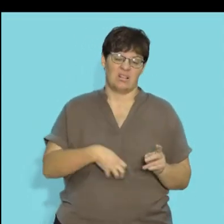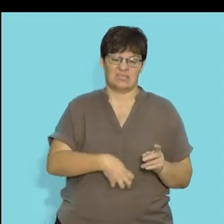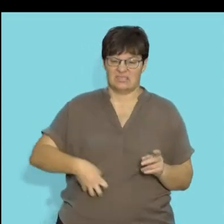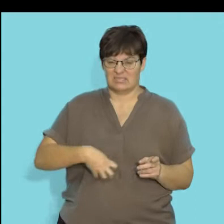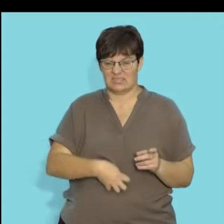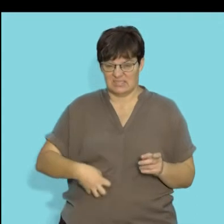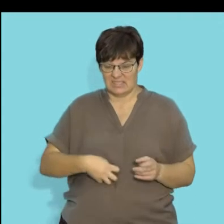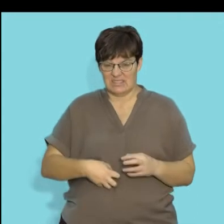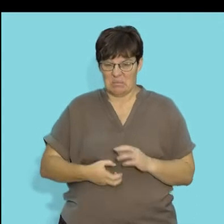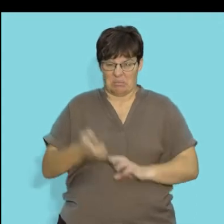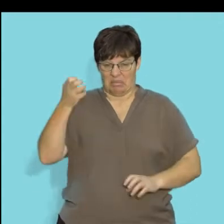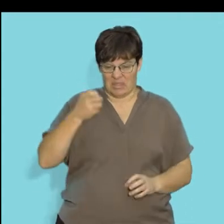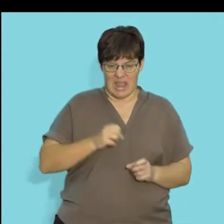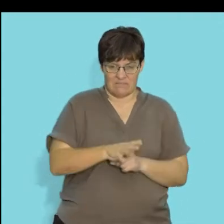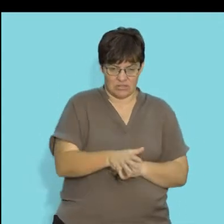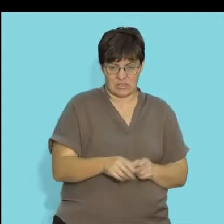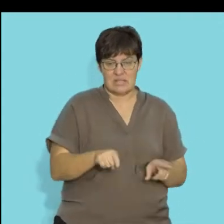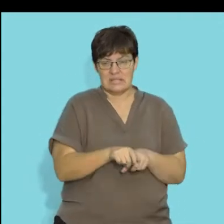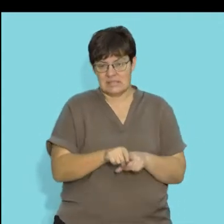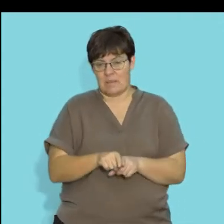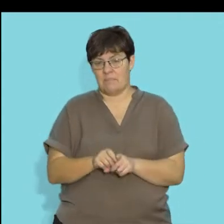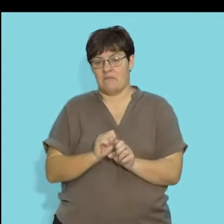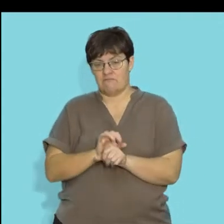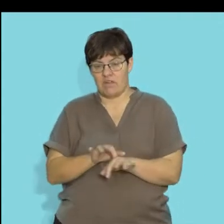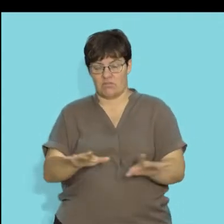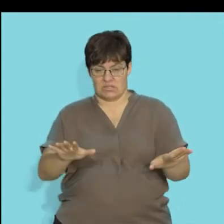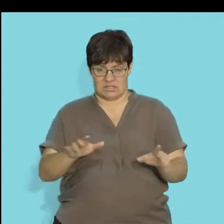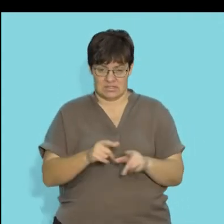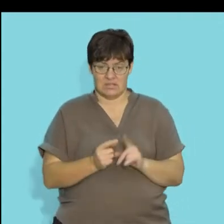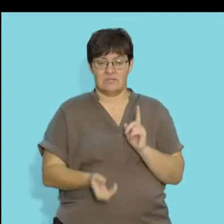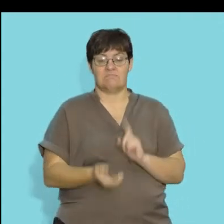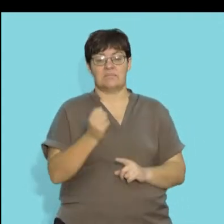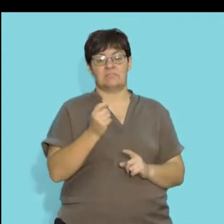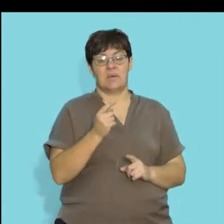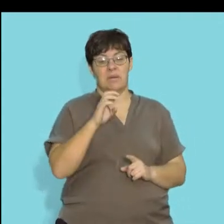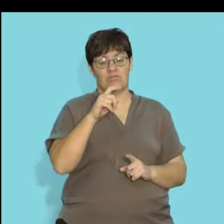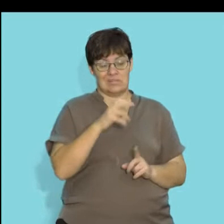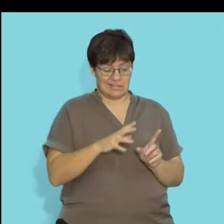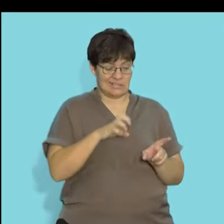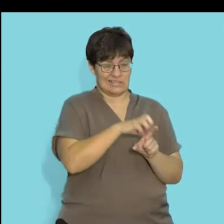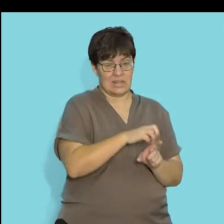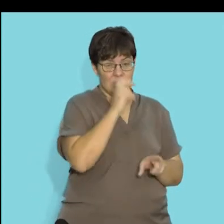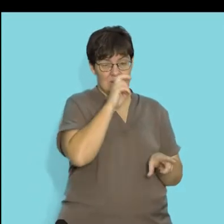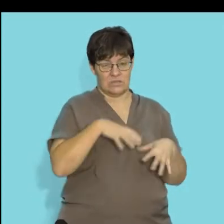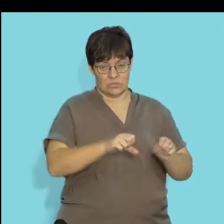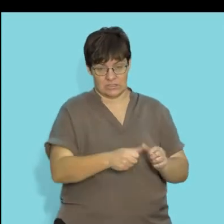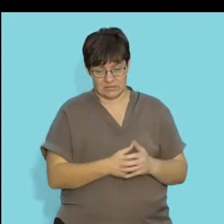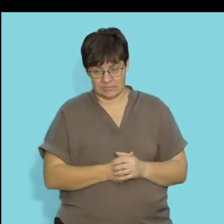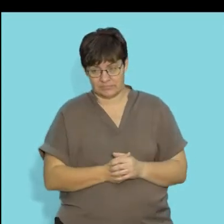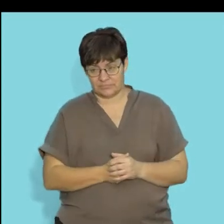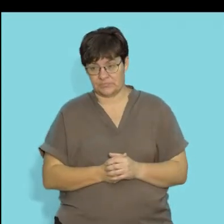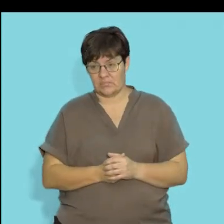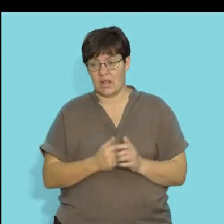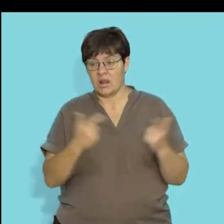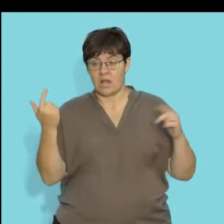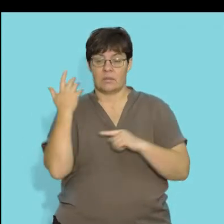gastrointestinal infections as well as viruses that are parasitic. Your larger